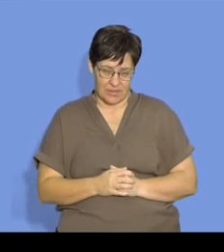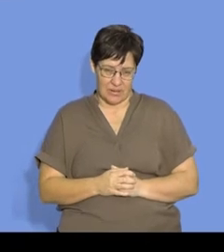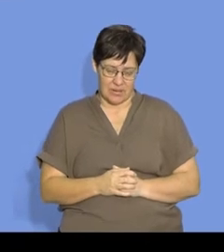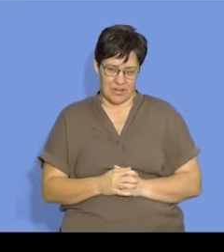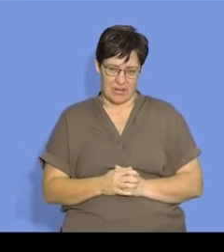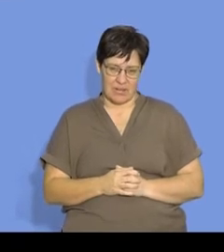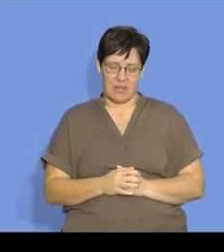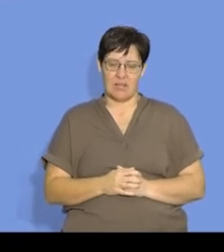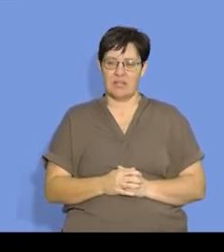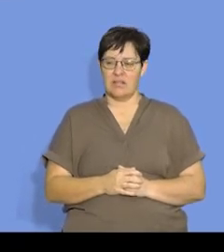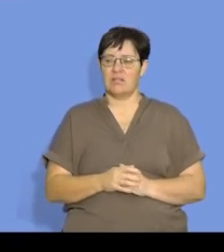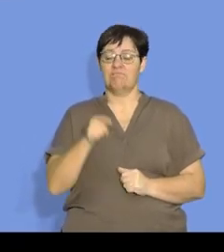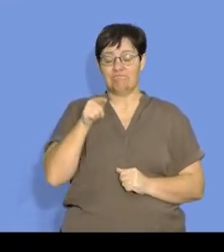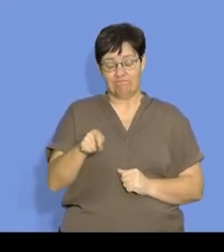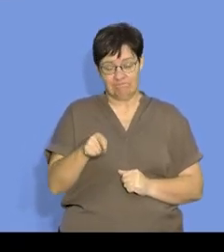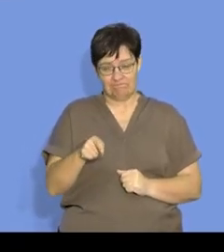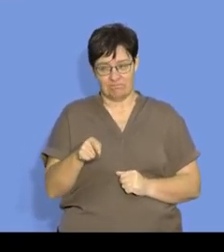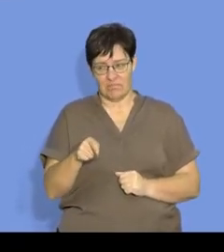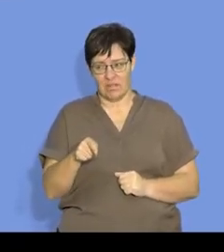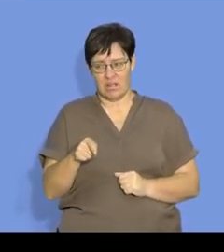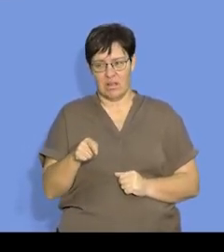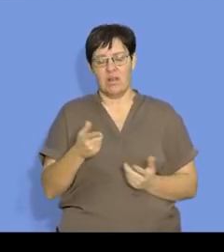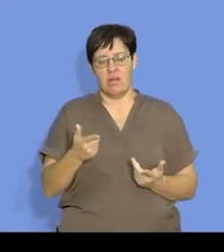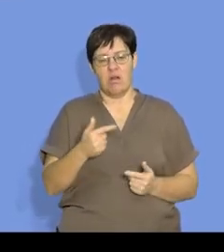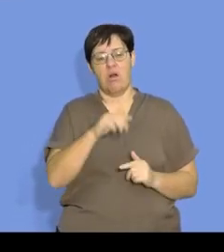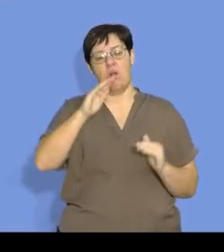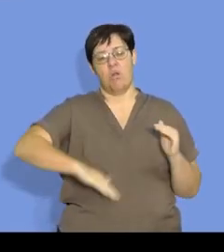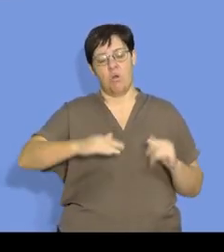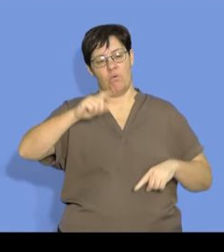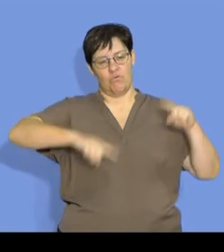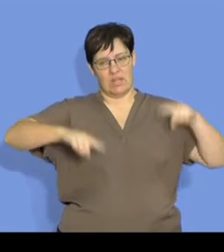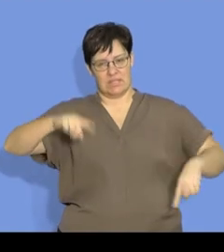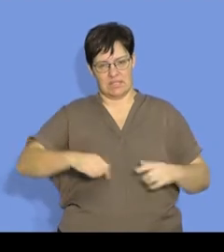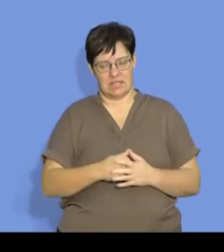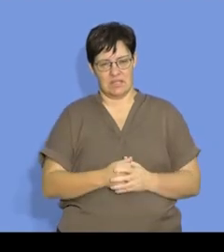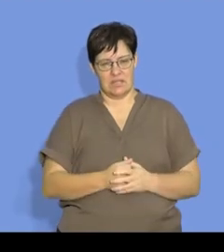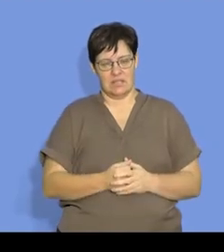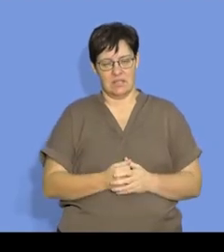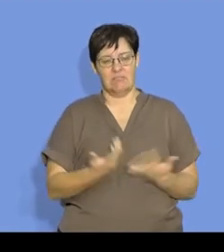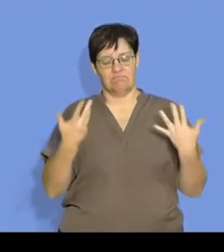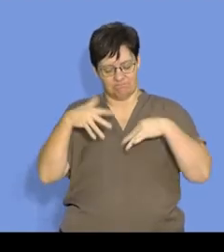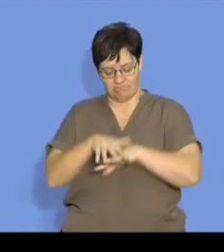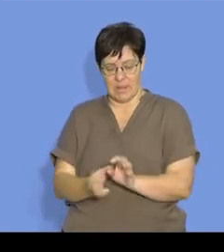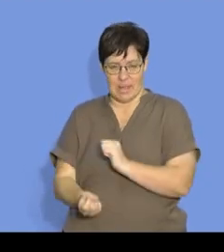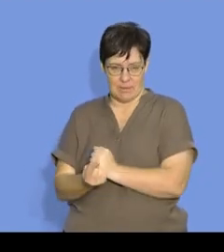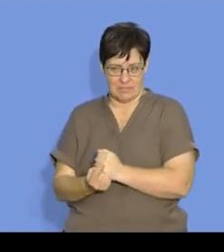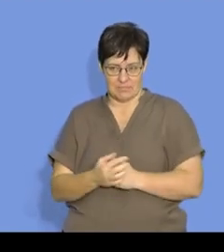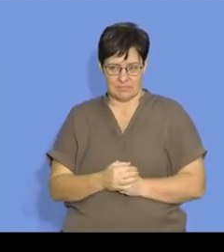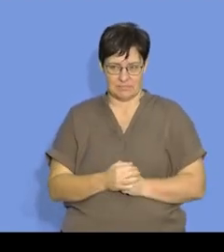longer time, and we refer to that as being a low rate of reaction.